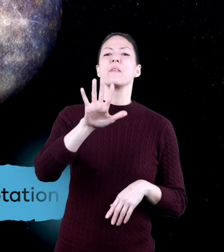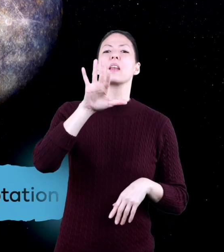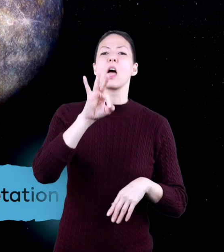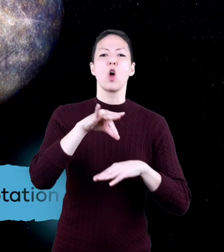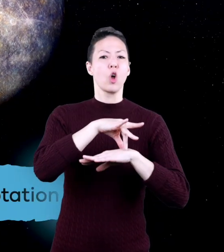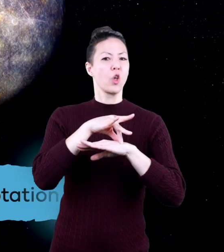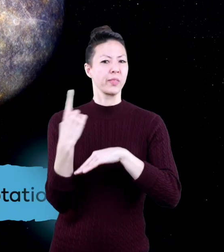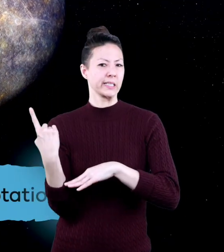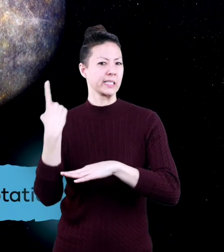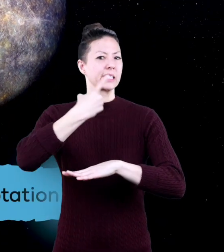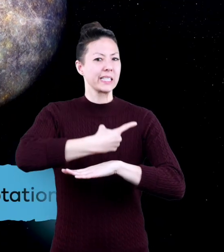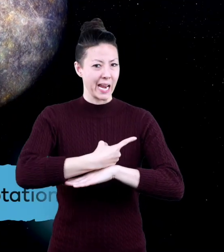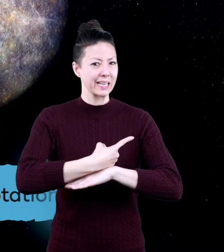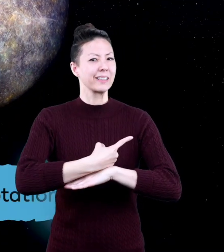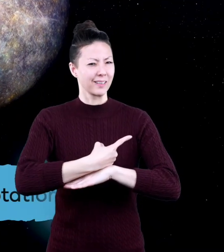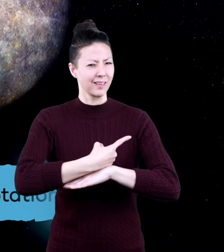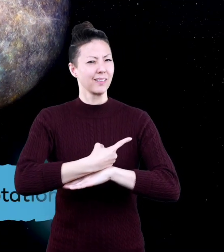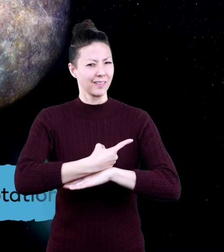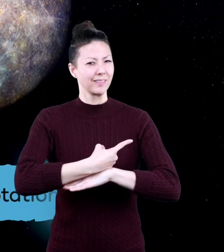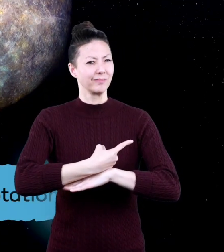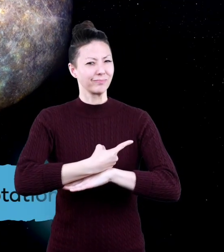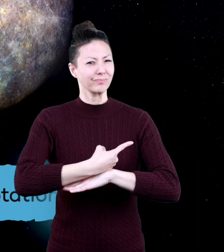takes 59 Earth days!